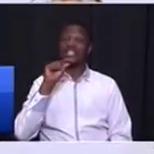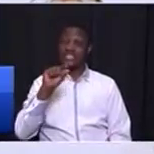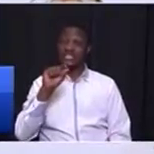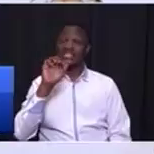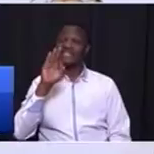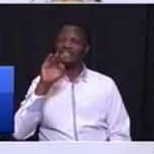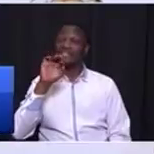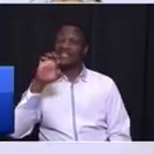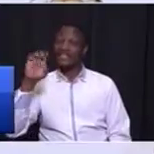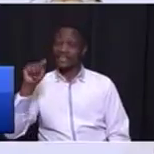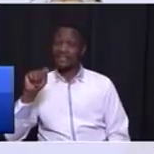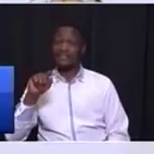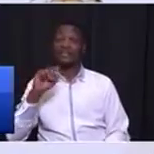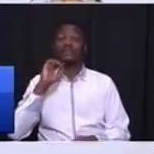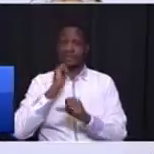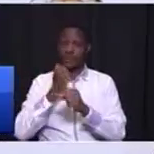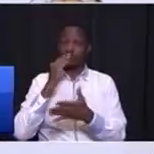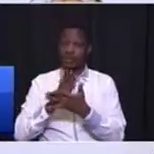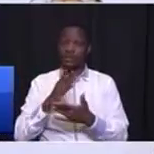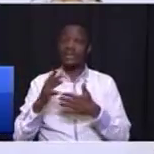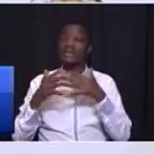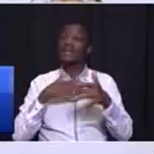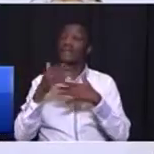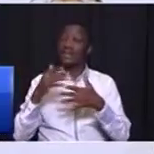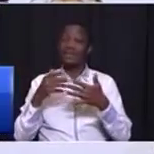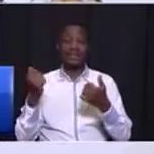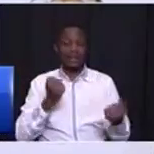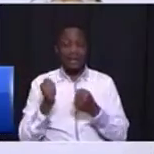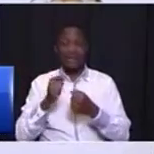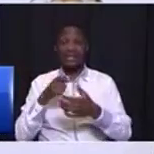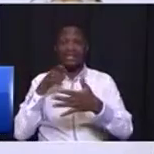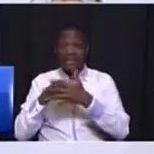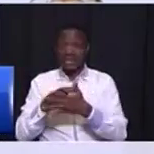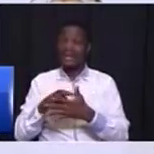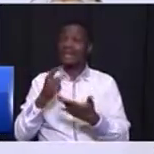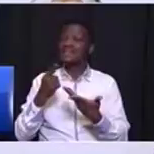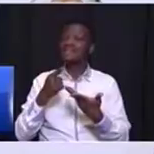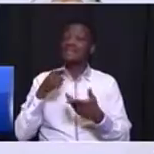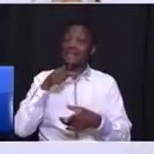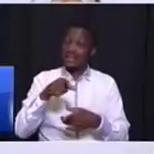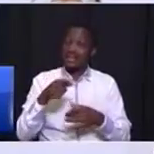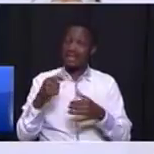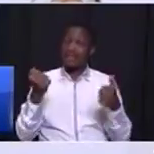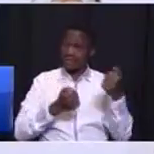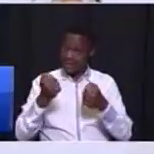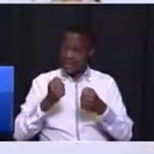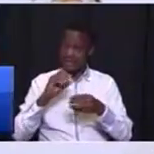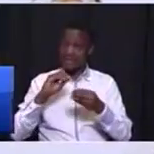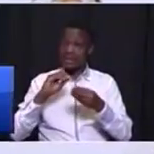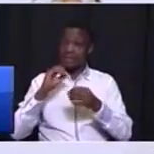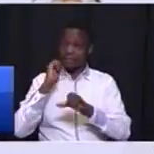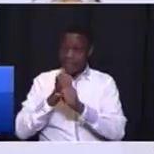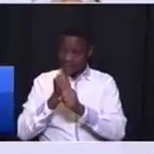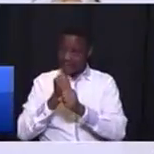make sure that any vehicle we procure is the vehicles made in the South African economy first not